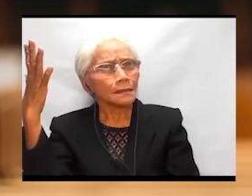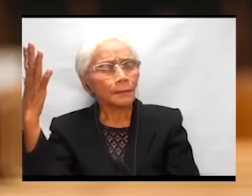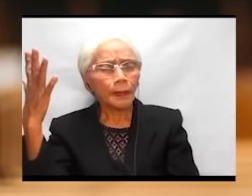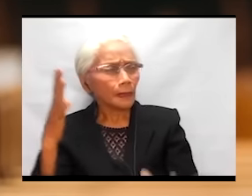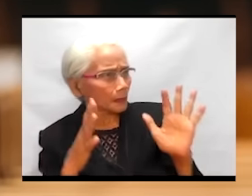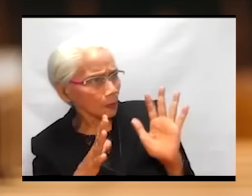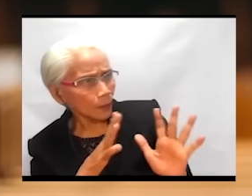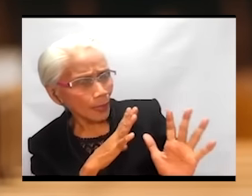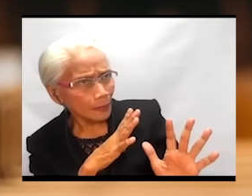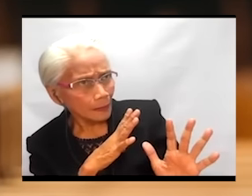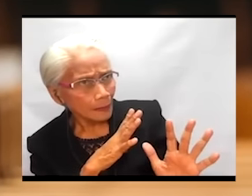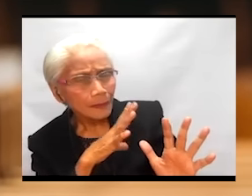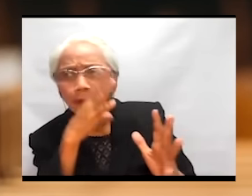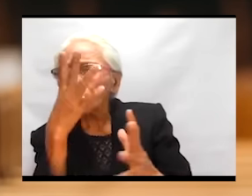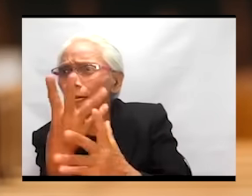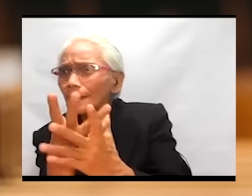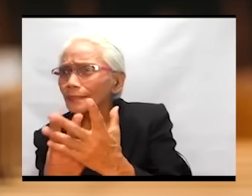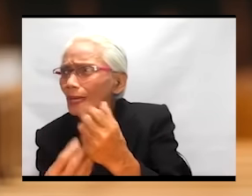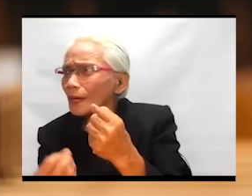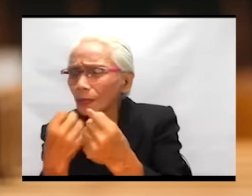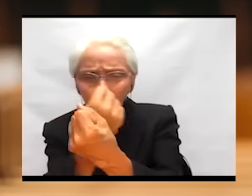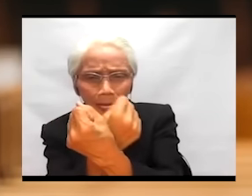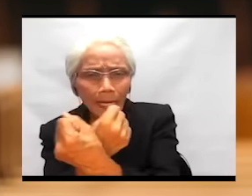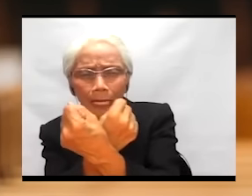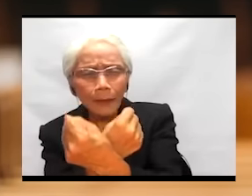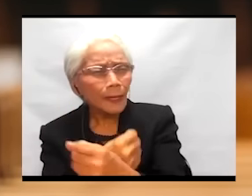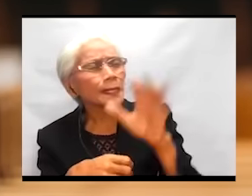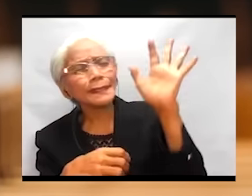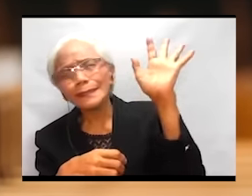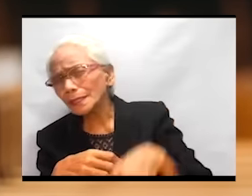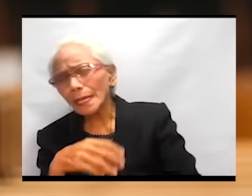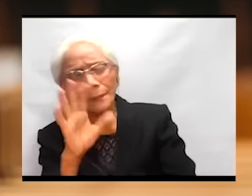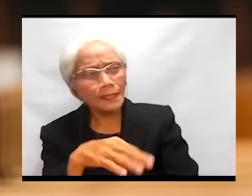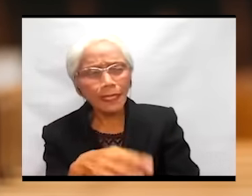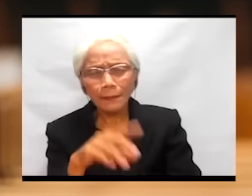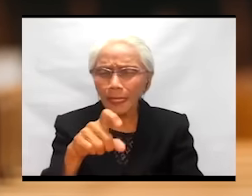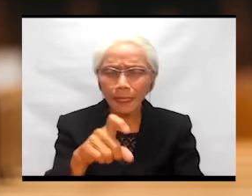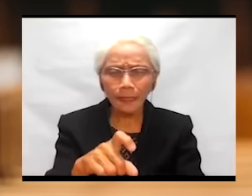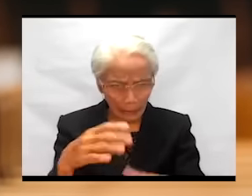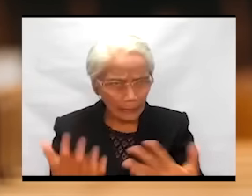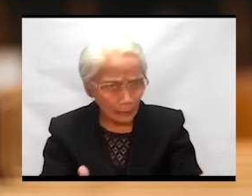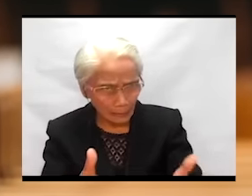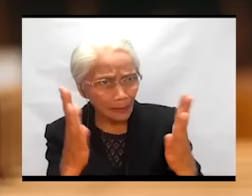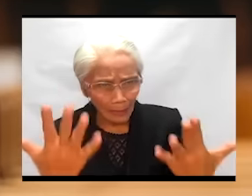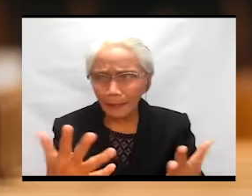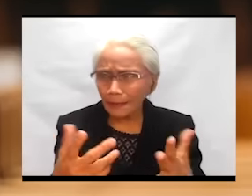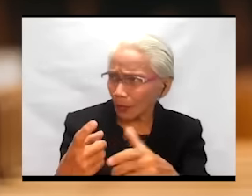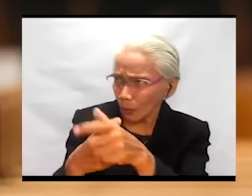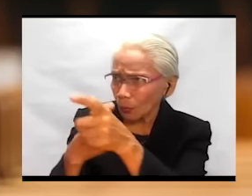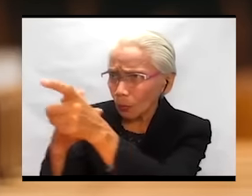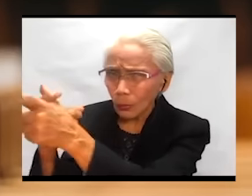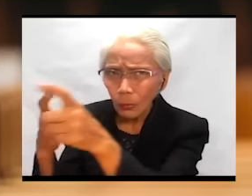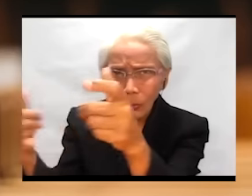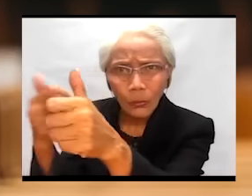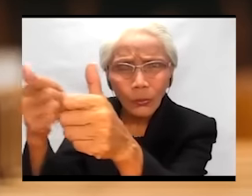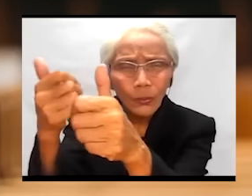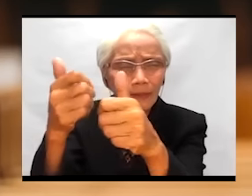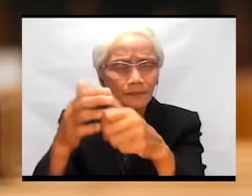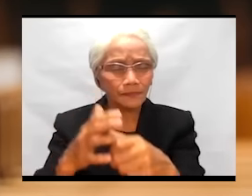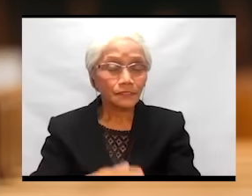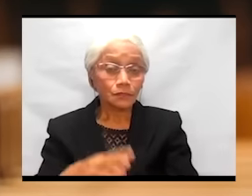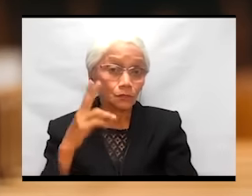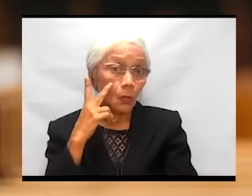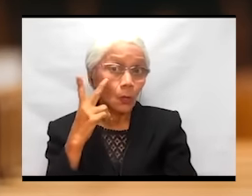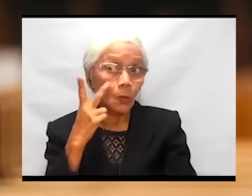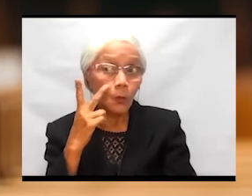Ay, hindi dapat mangyari yan. Habuli natin. So look at what happens. An unfree heart